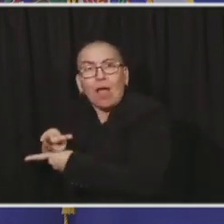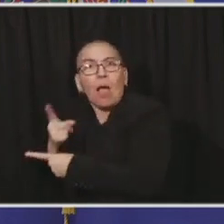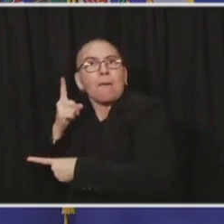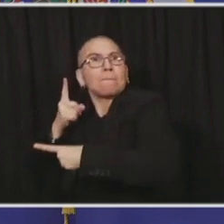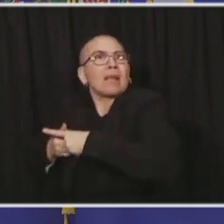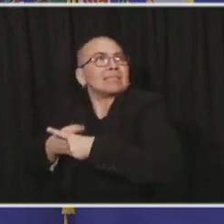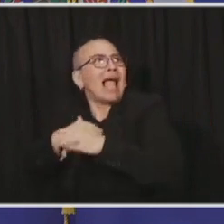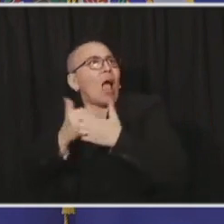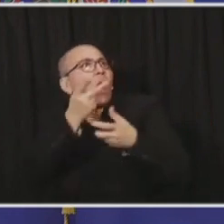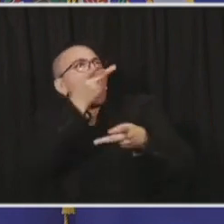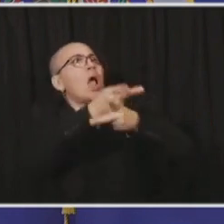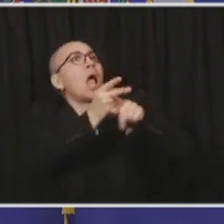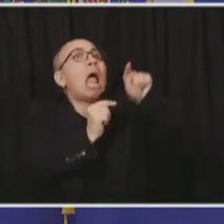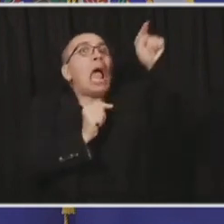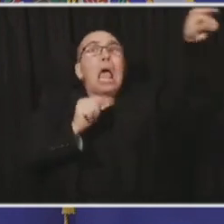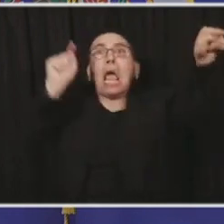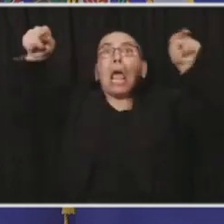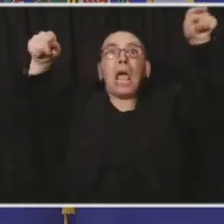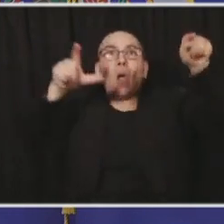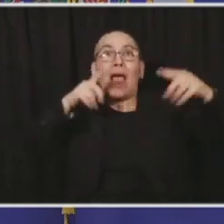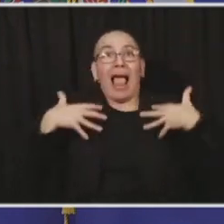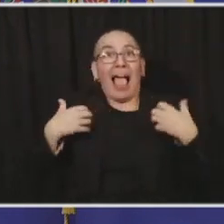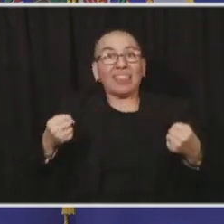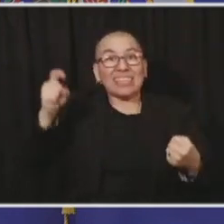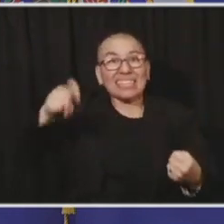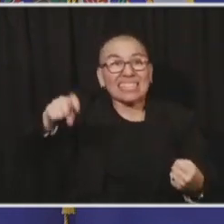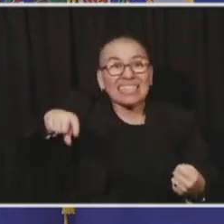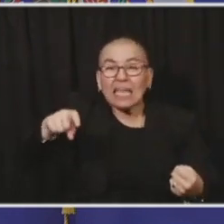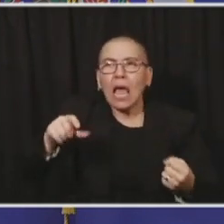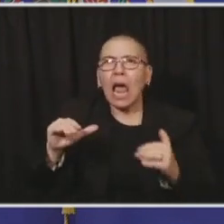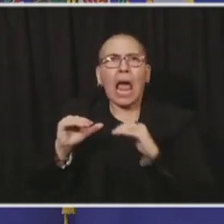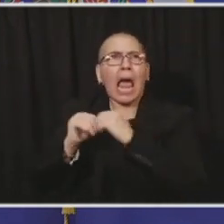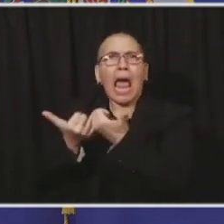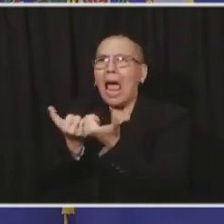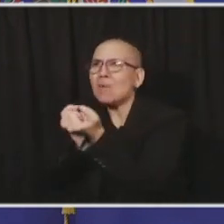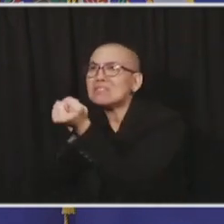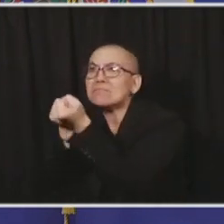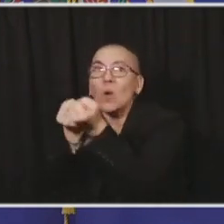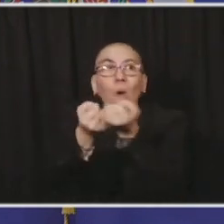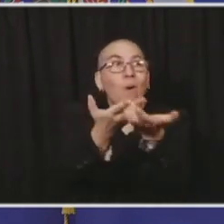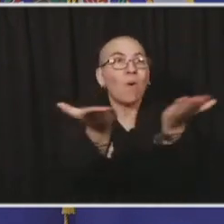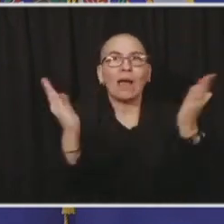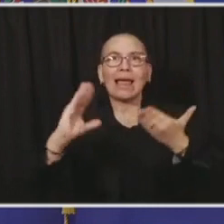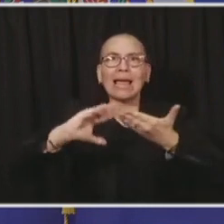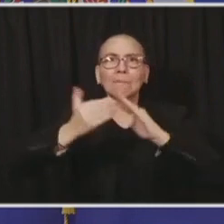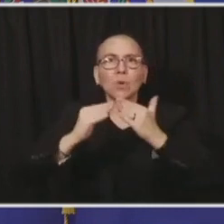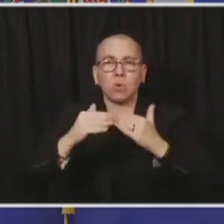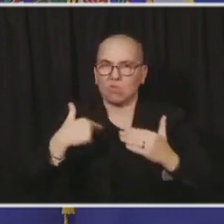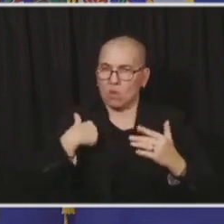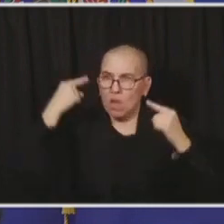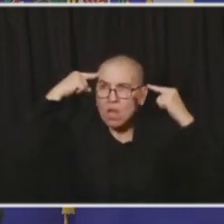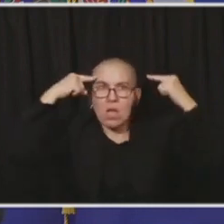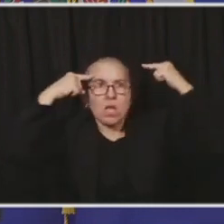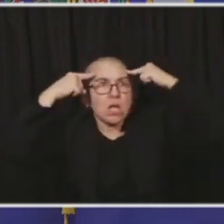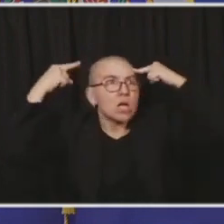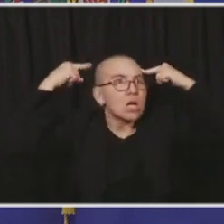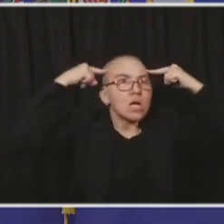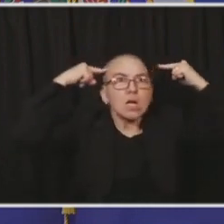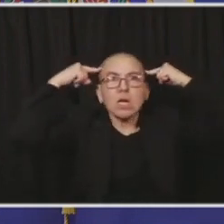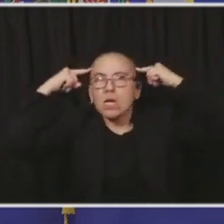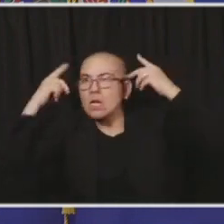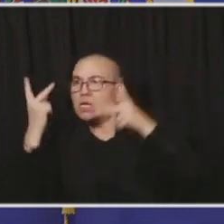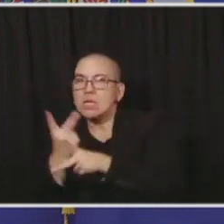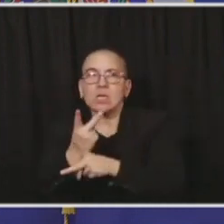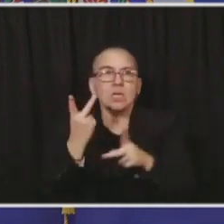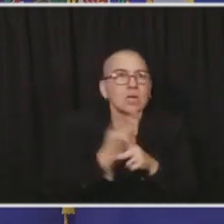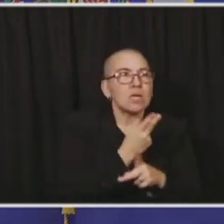And how do we support our community? And I know I joined with the other healthcare leaders in our state, as they all have united